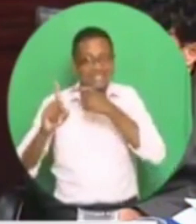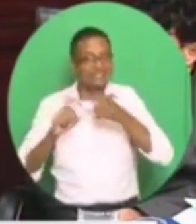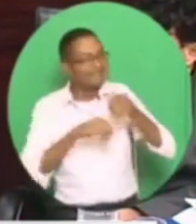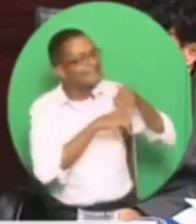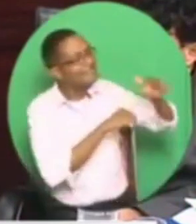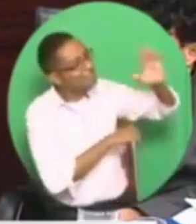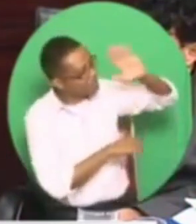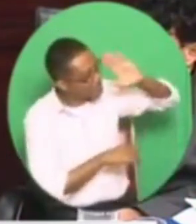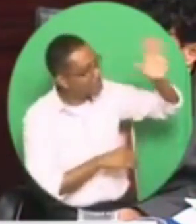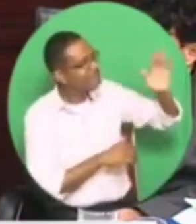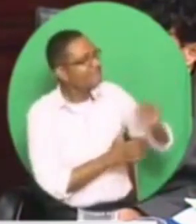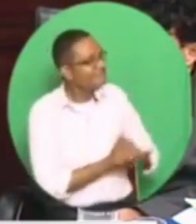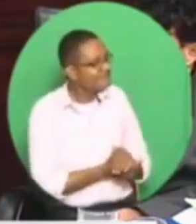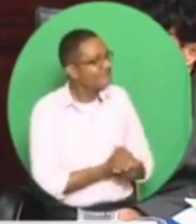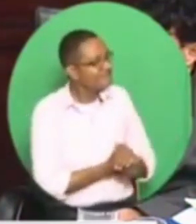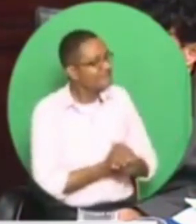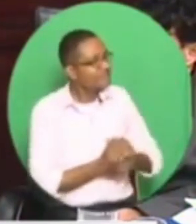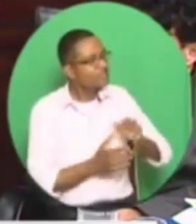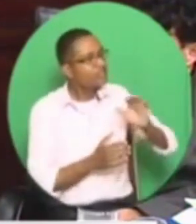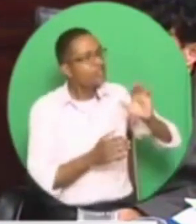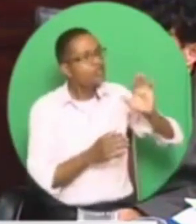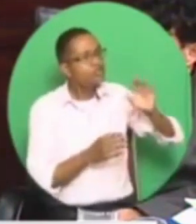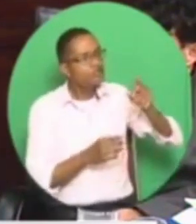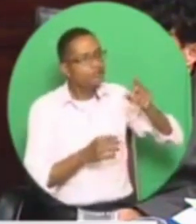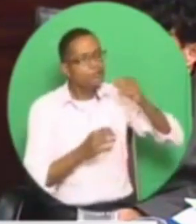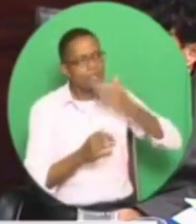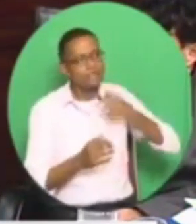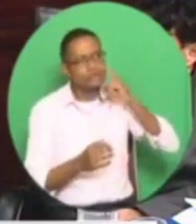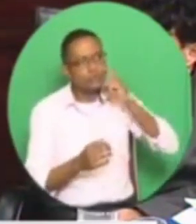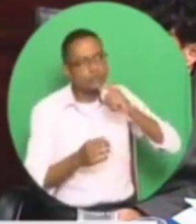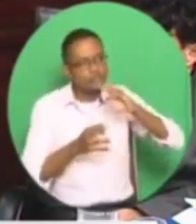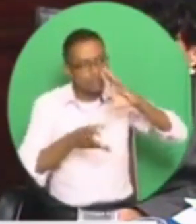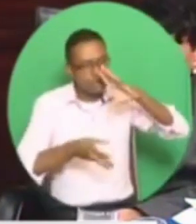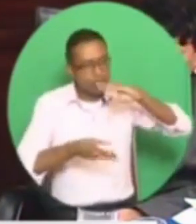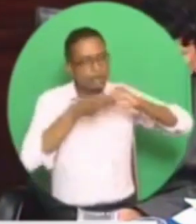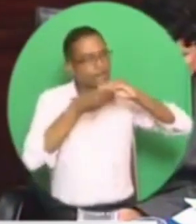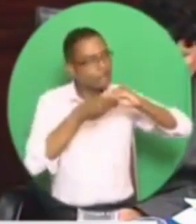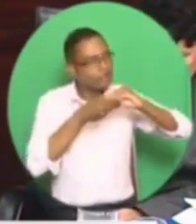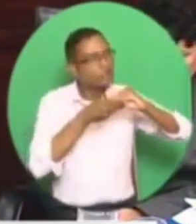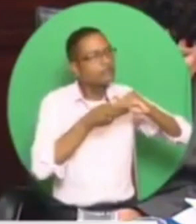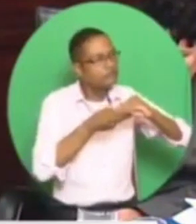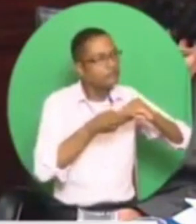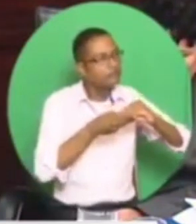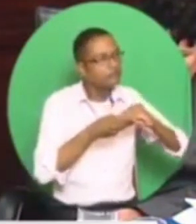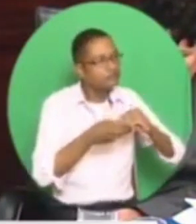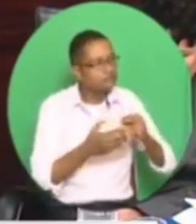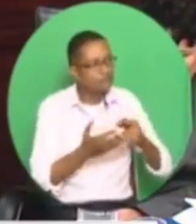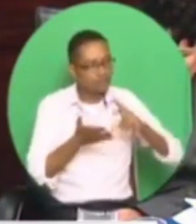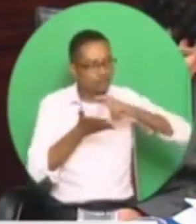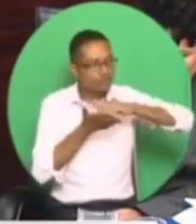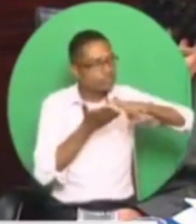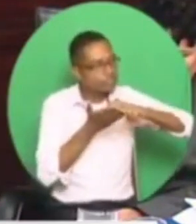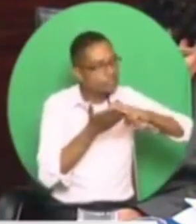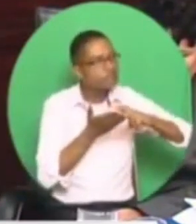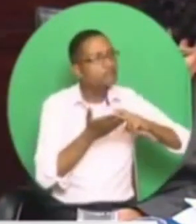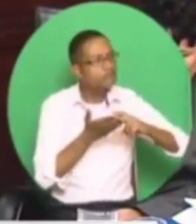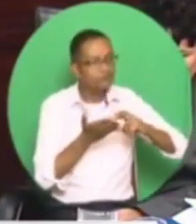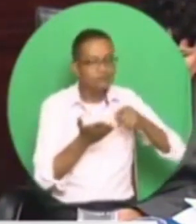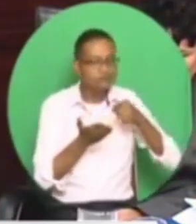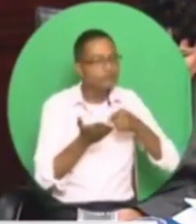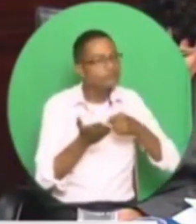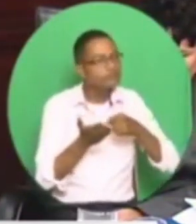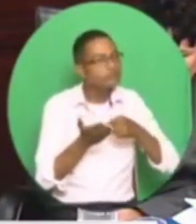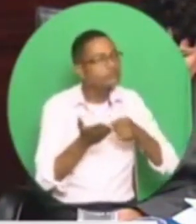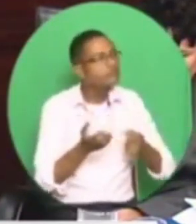attach, please find a copy of a receipt of outgoing wire transfer to Formula One trading in the amount of